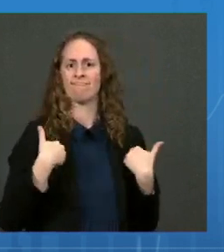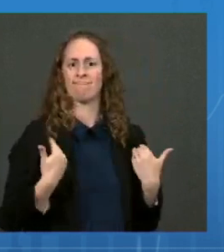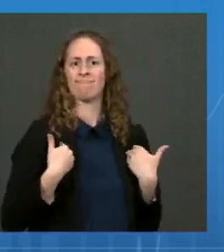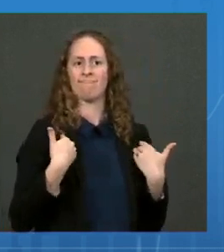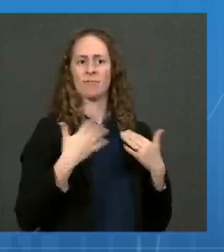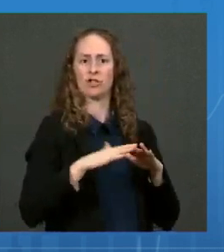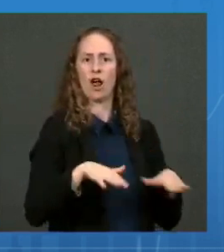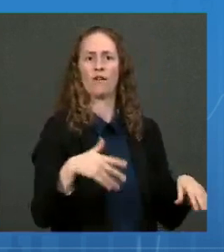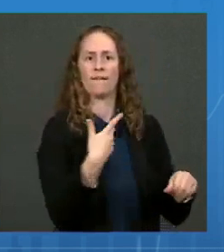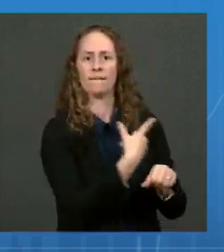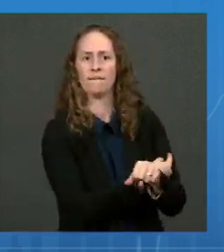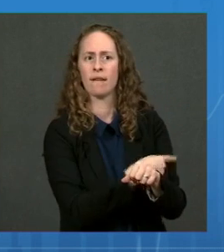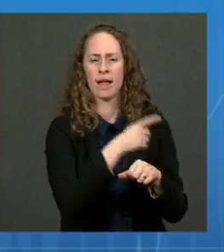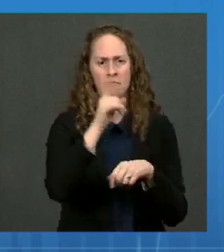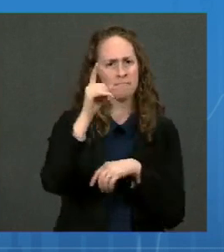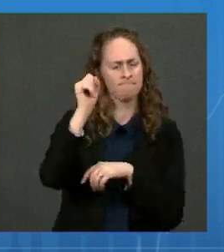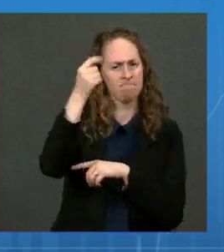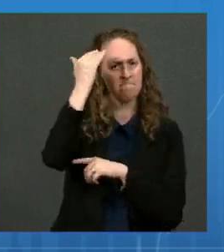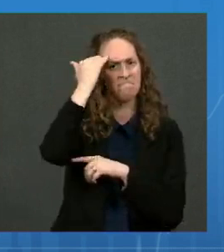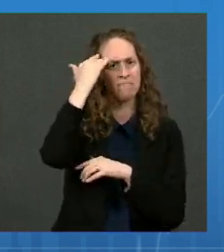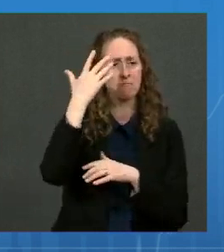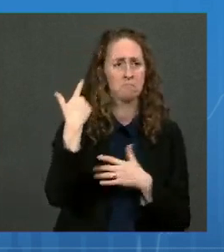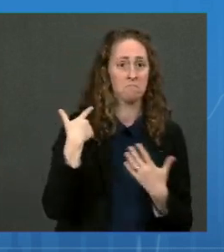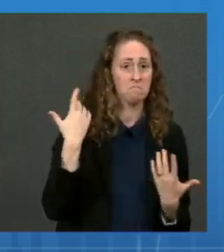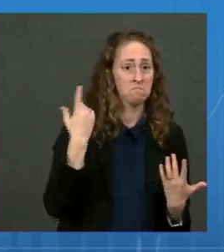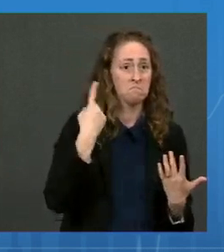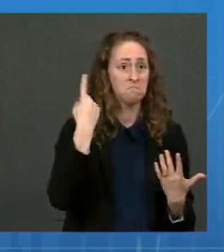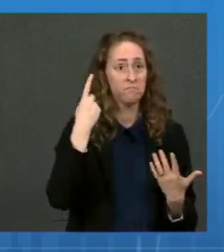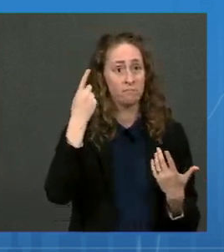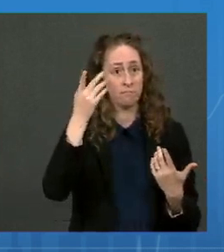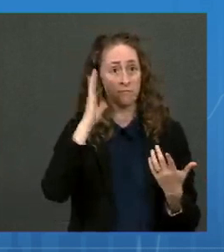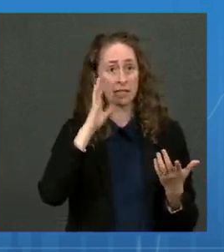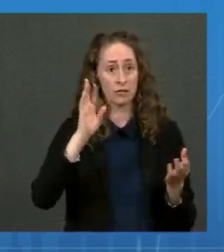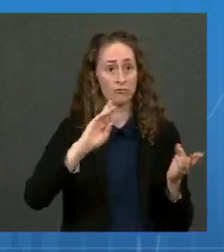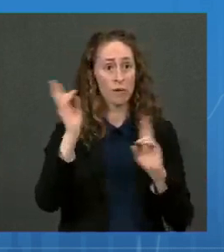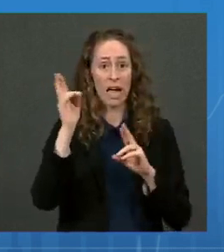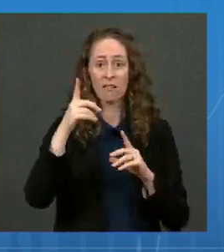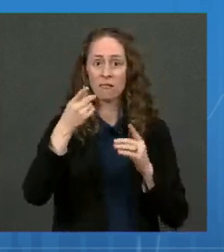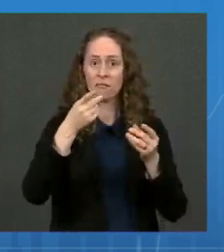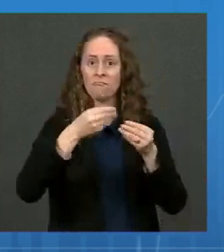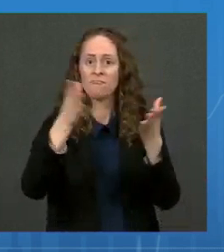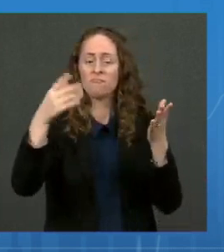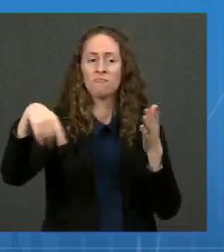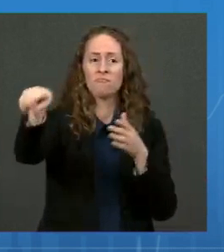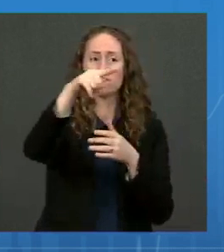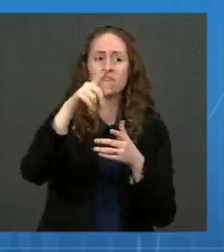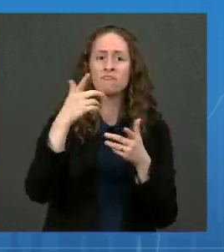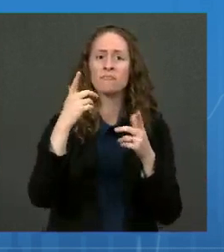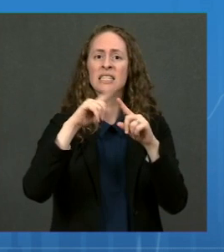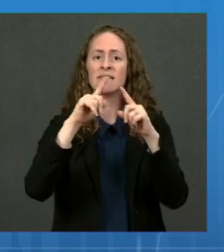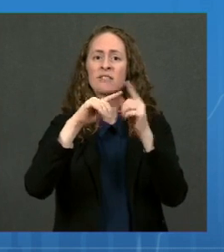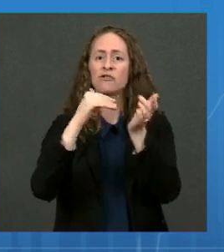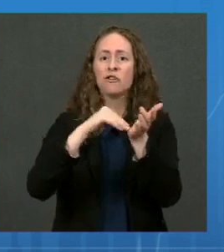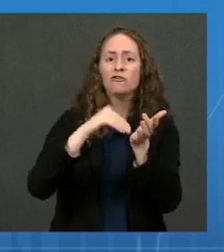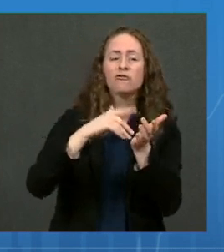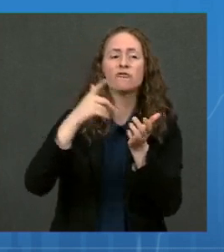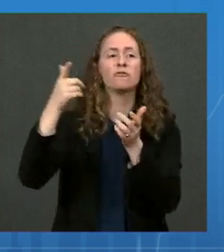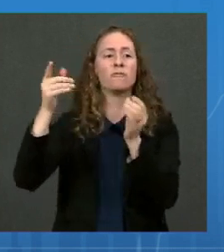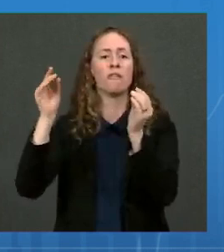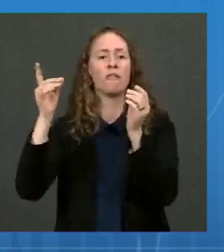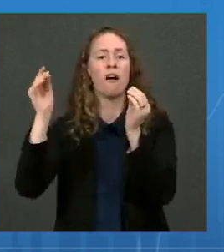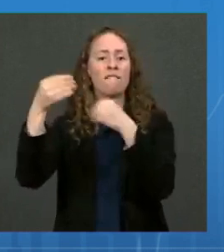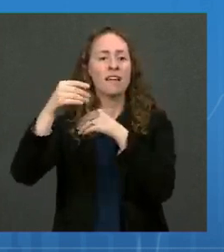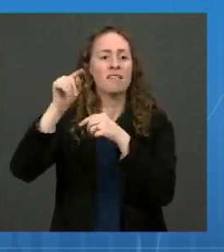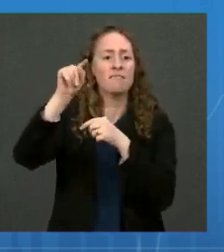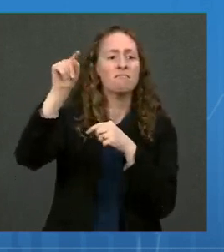you expect that they'll roll out at pediatricians offices and other community sites. I was hoping that you might be able, do you have any guidance